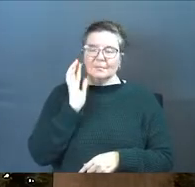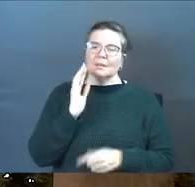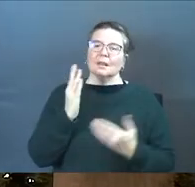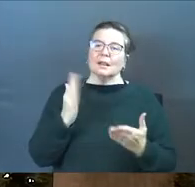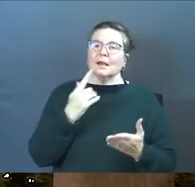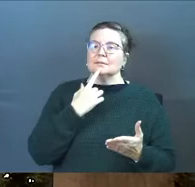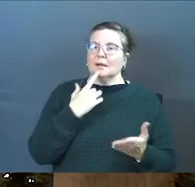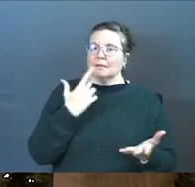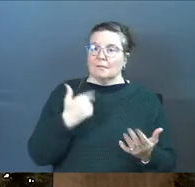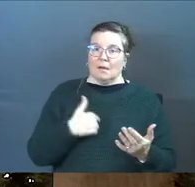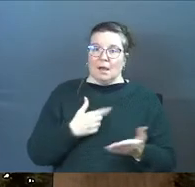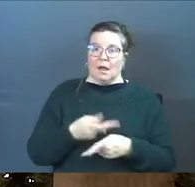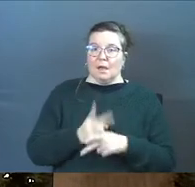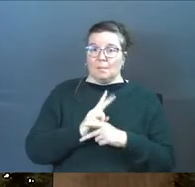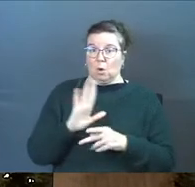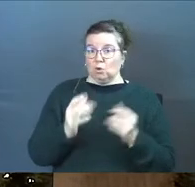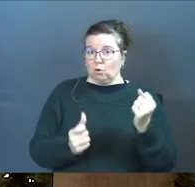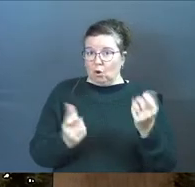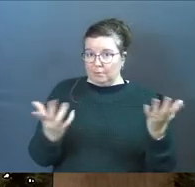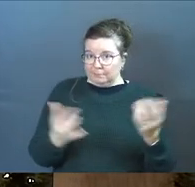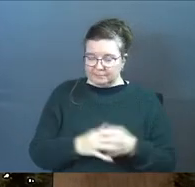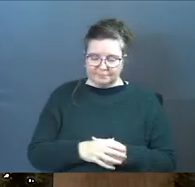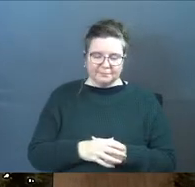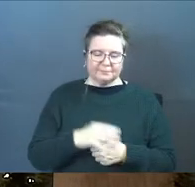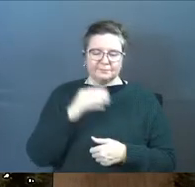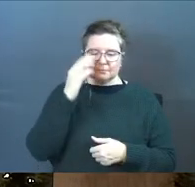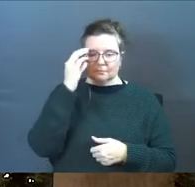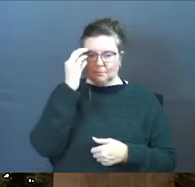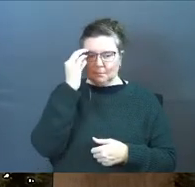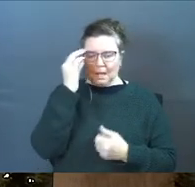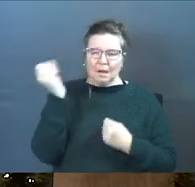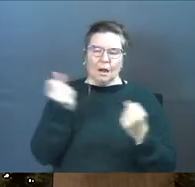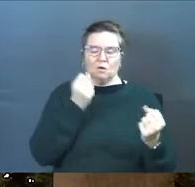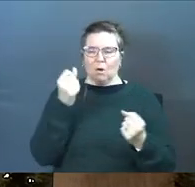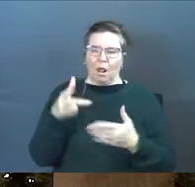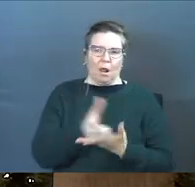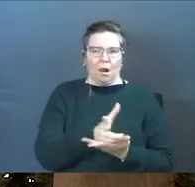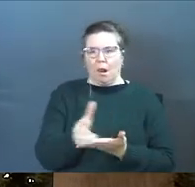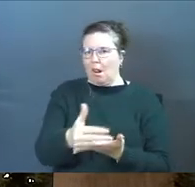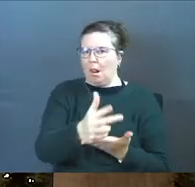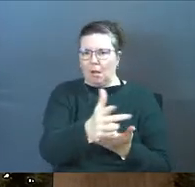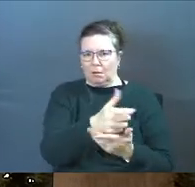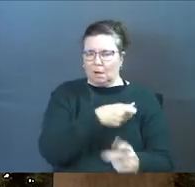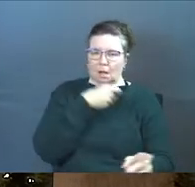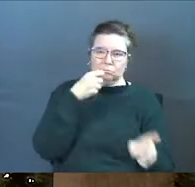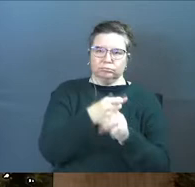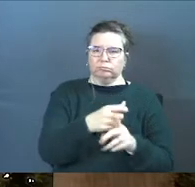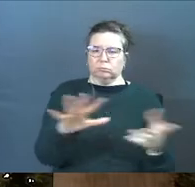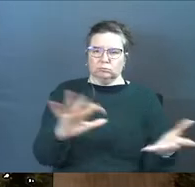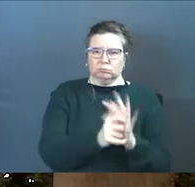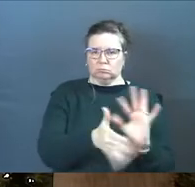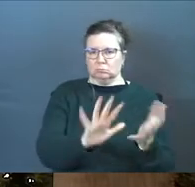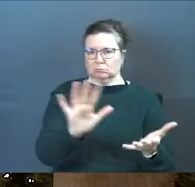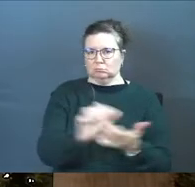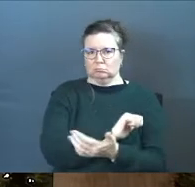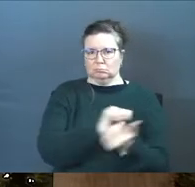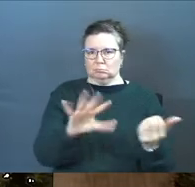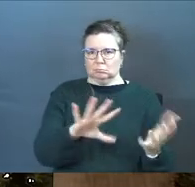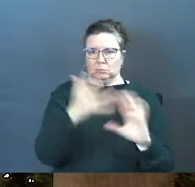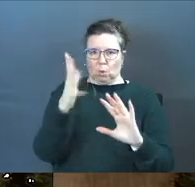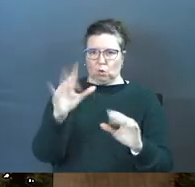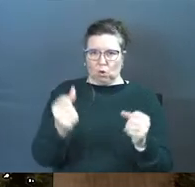Let's say I borrow your car and I drive recklessly and I wreck your car. I total your car.